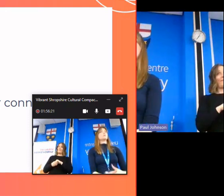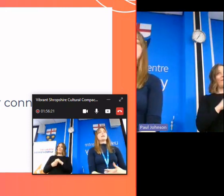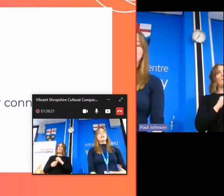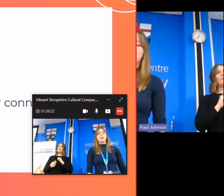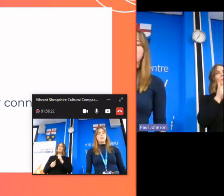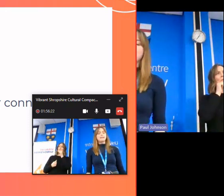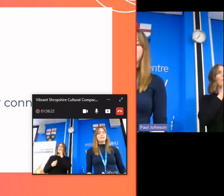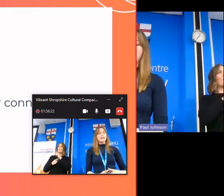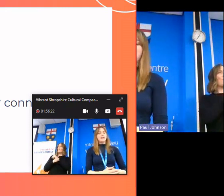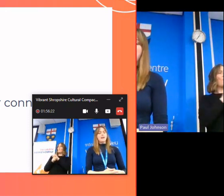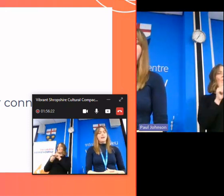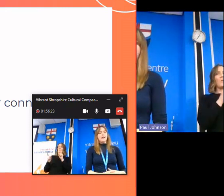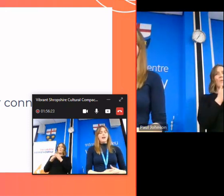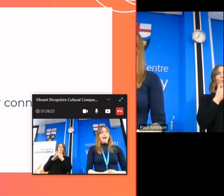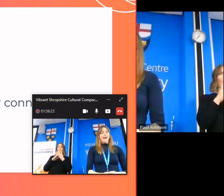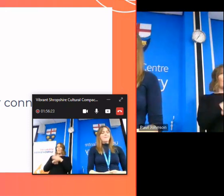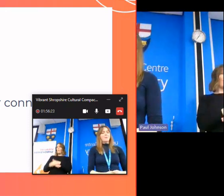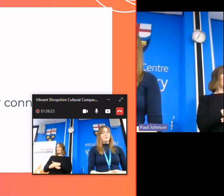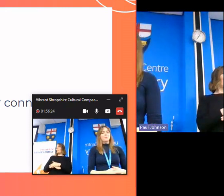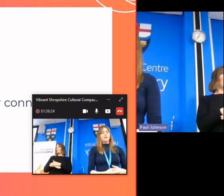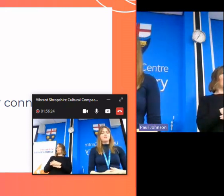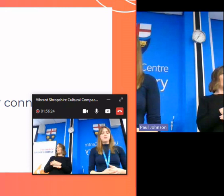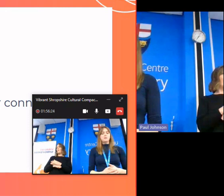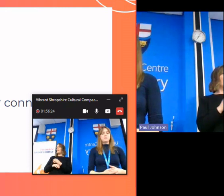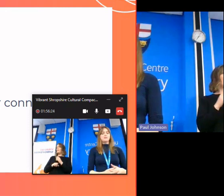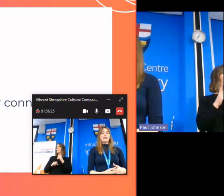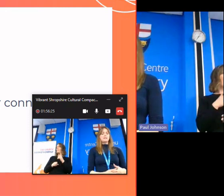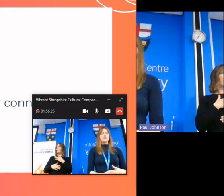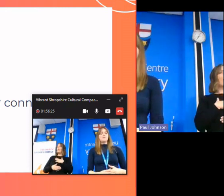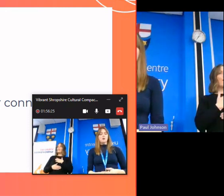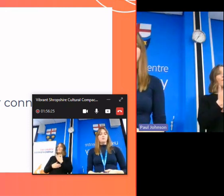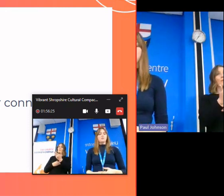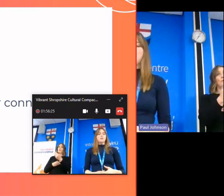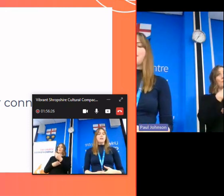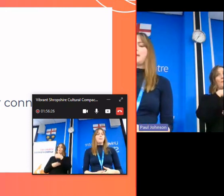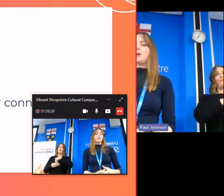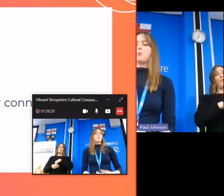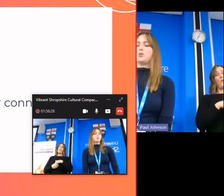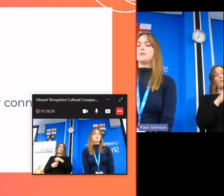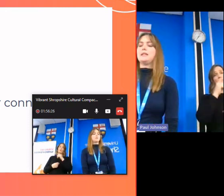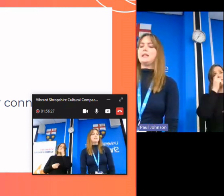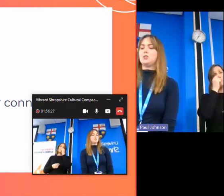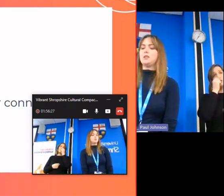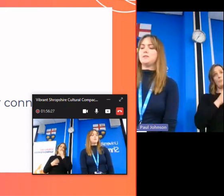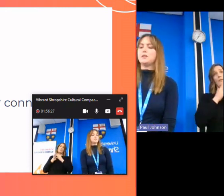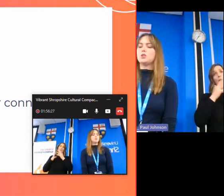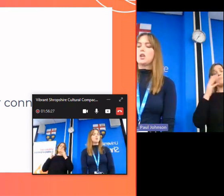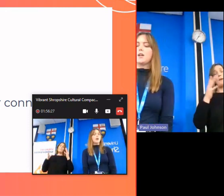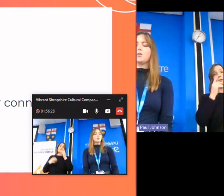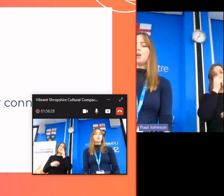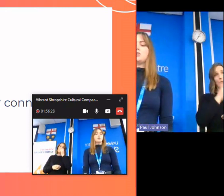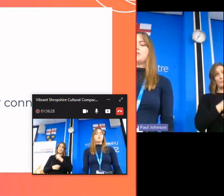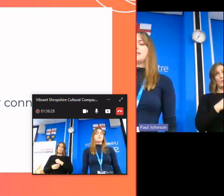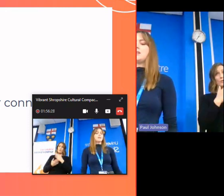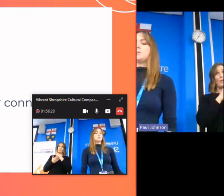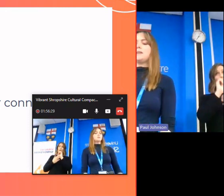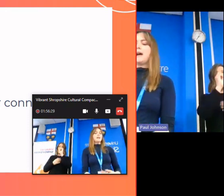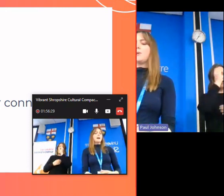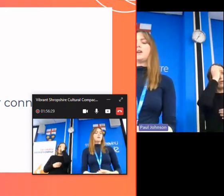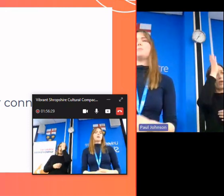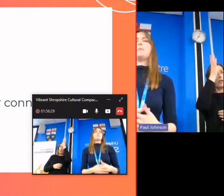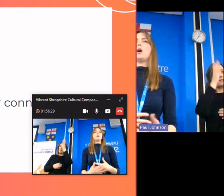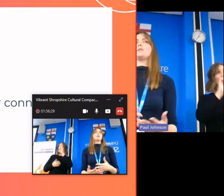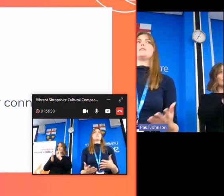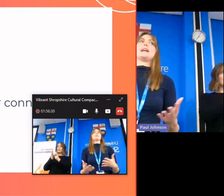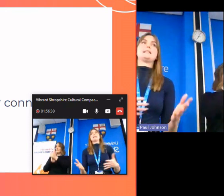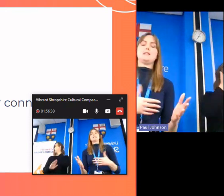appreciate that everyone is working at capacity but we would love for you to be as actively involved as you can be in our projects and initiatives share your knowledge and skills